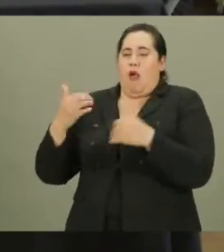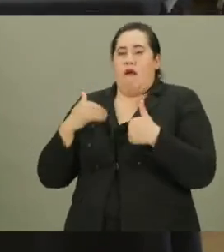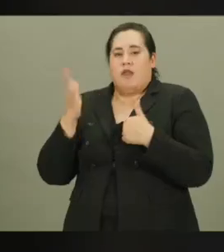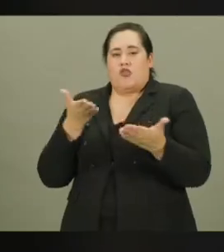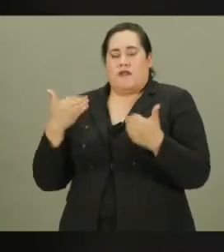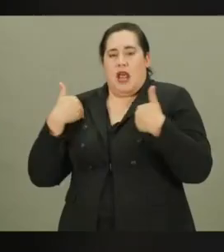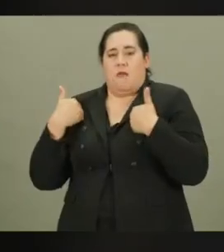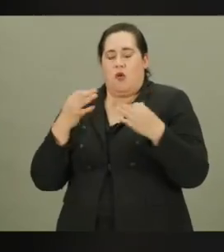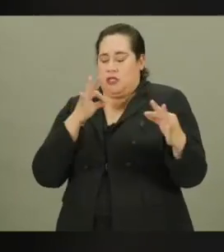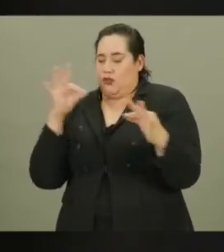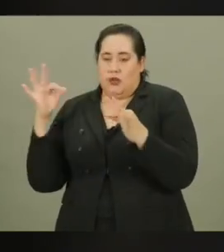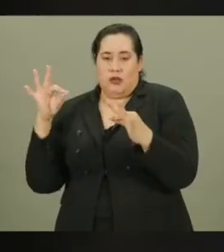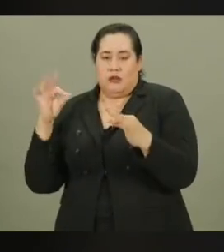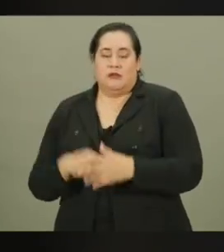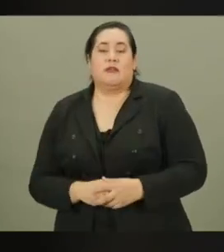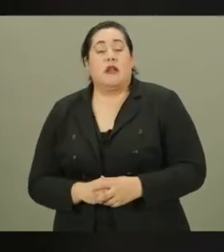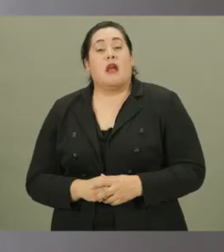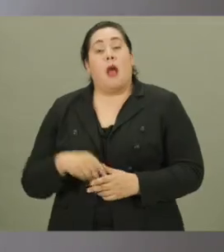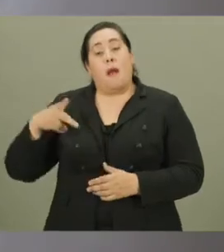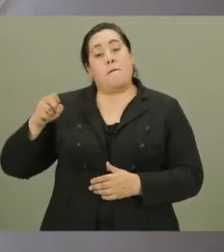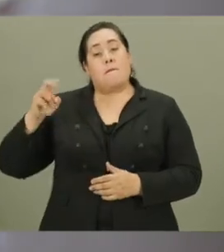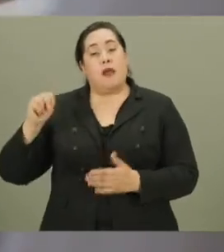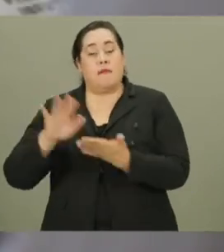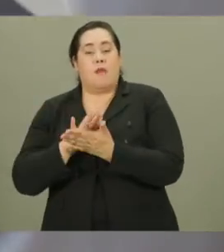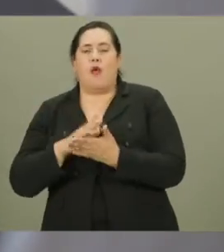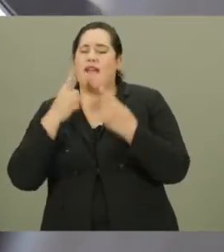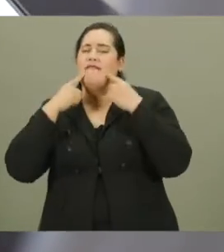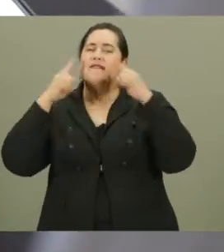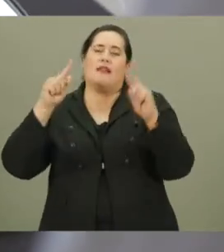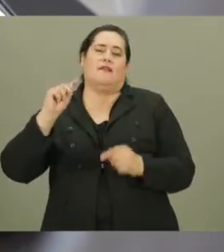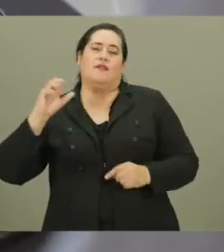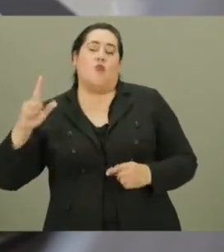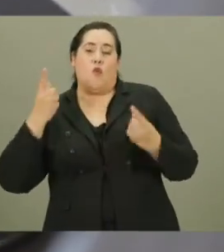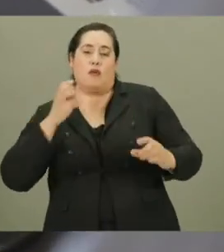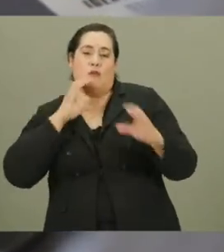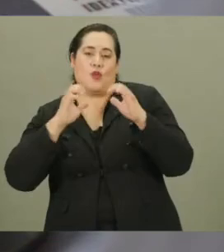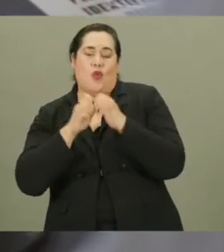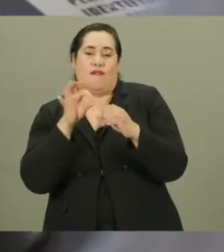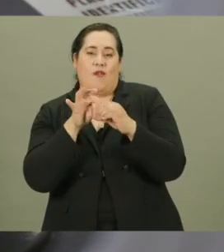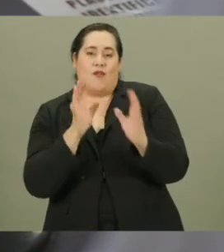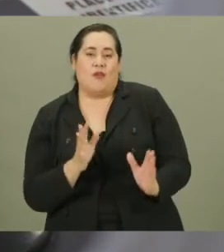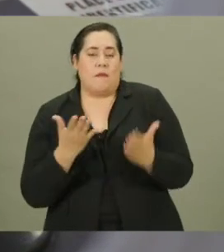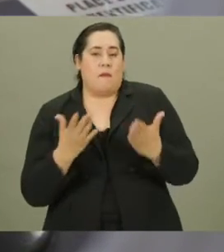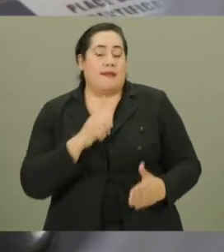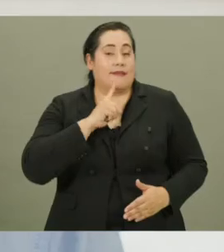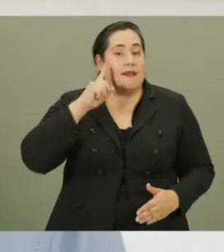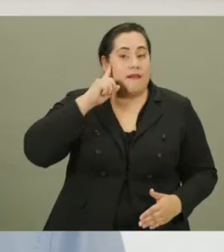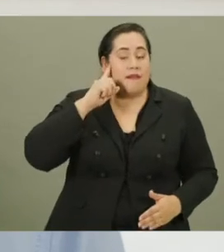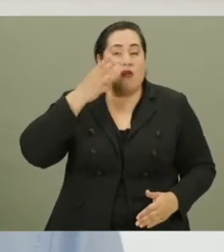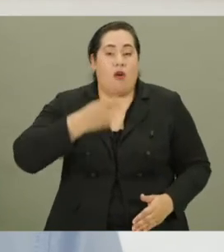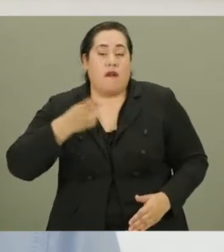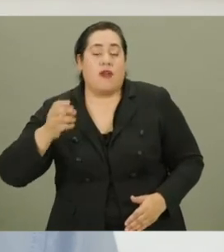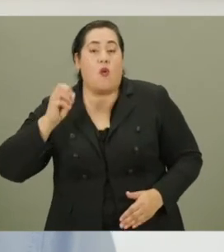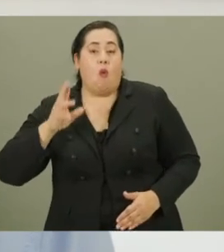touched or have their service animal distracted. A pen and paper are effective tools when communicating with voters who may